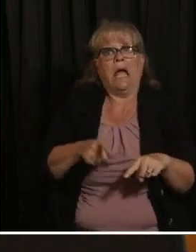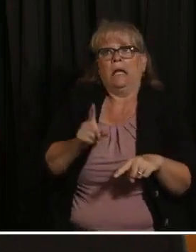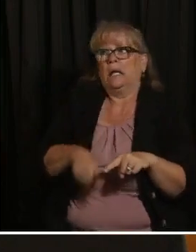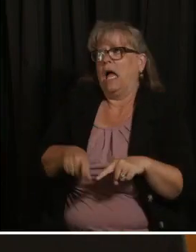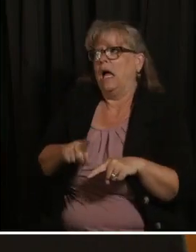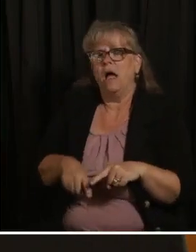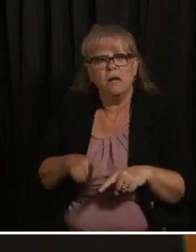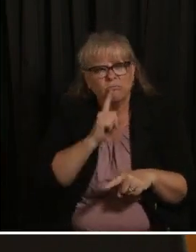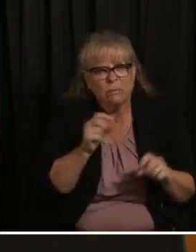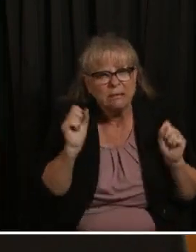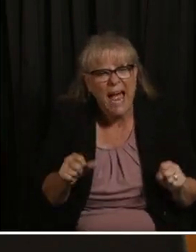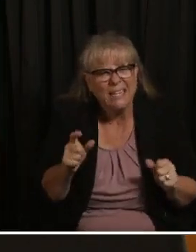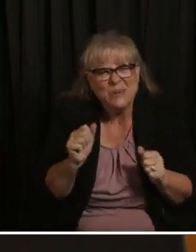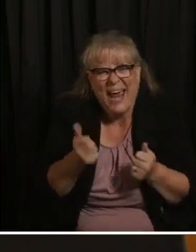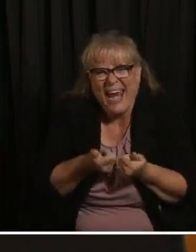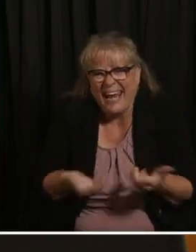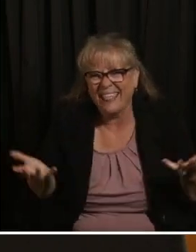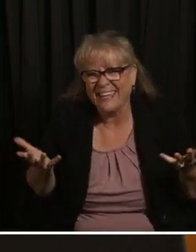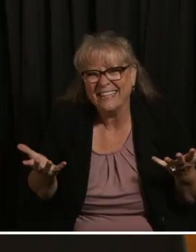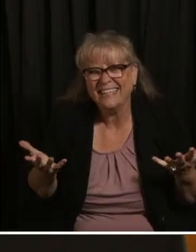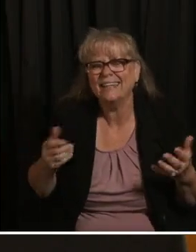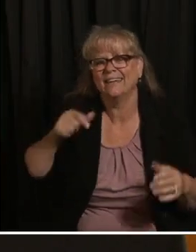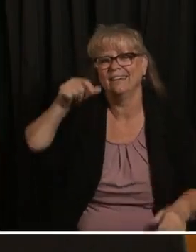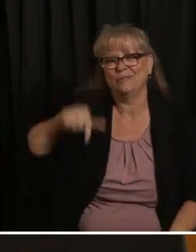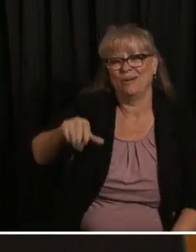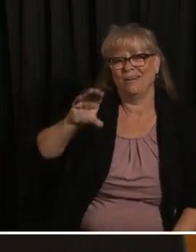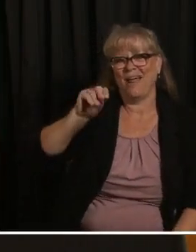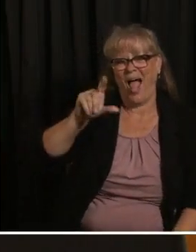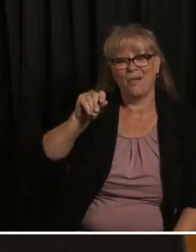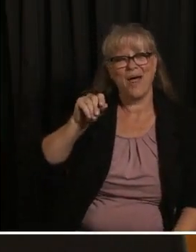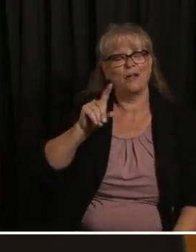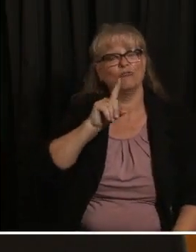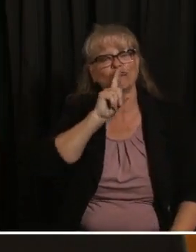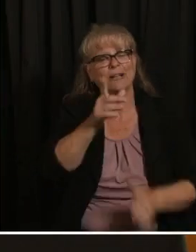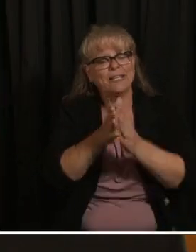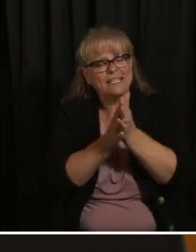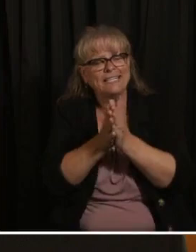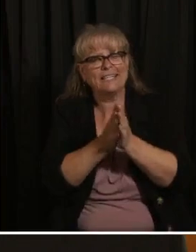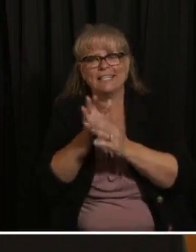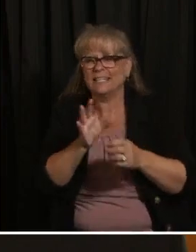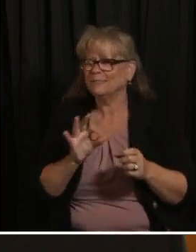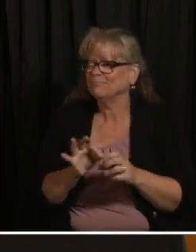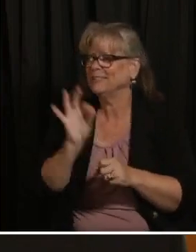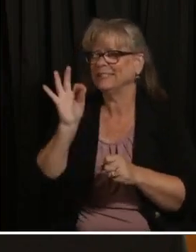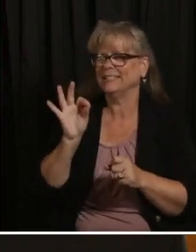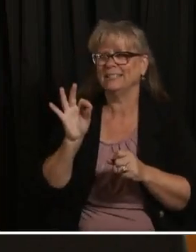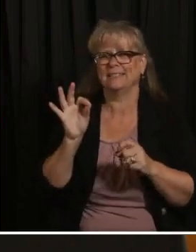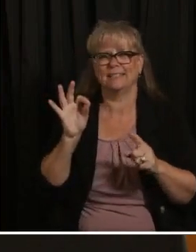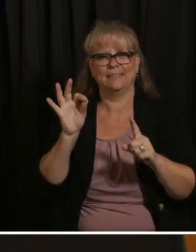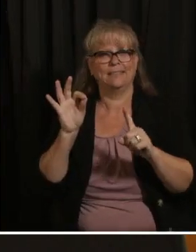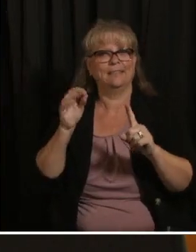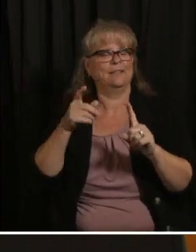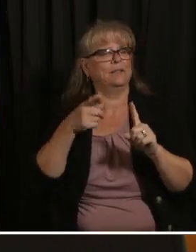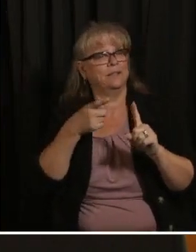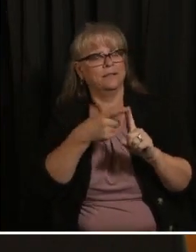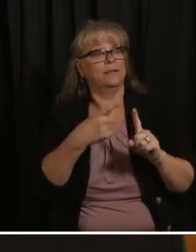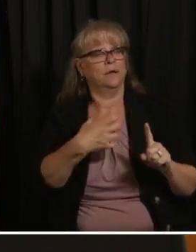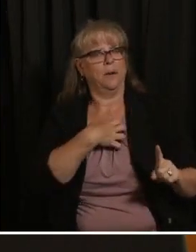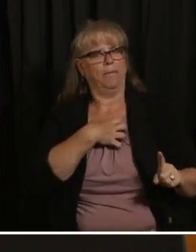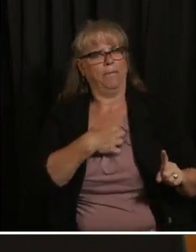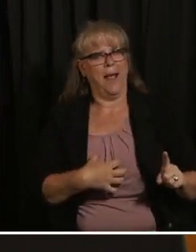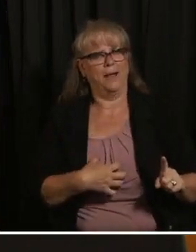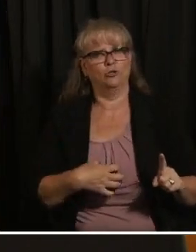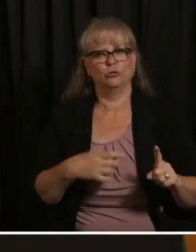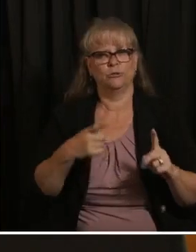protecting themselves early on from the virus and now as ambassadors of the vaccination program to their fellow